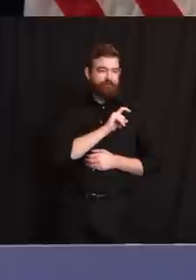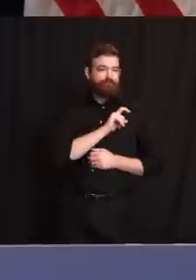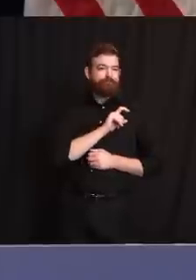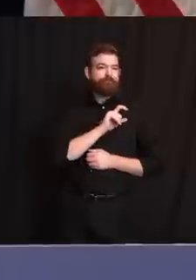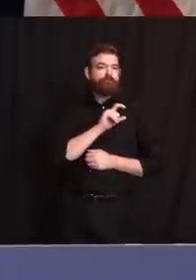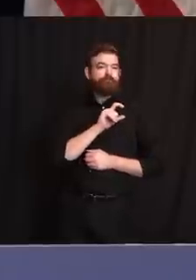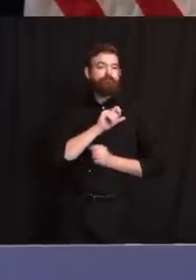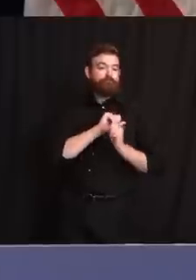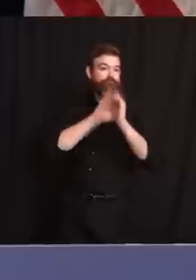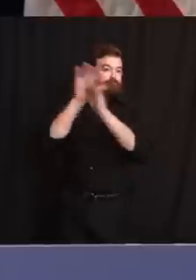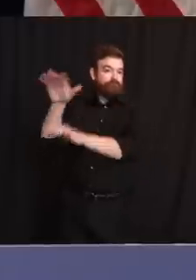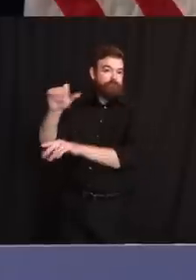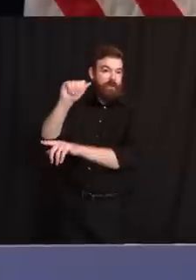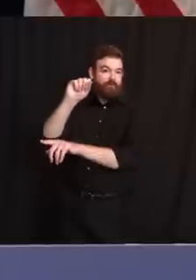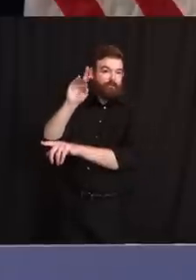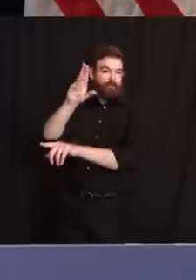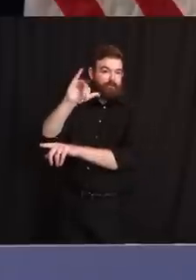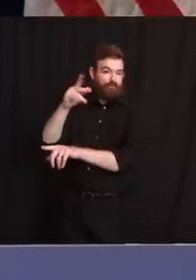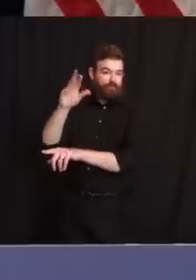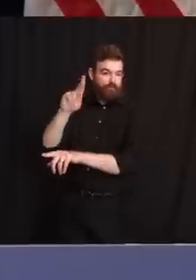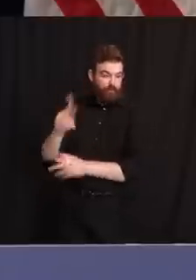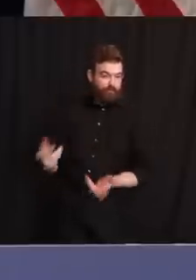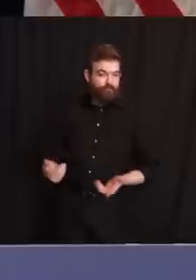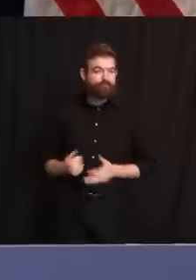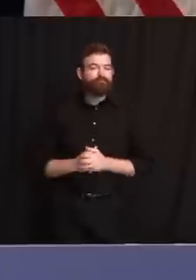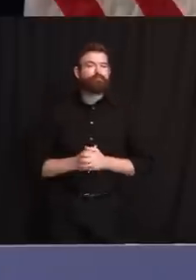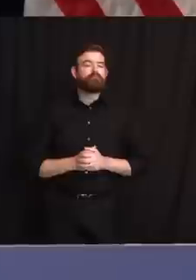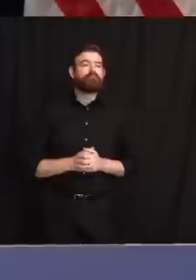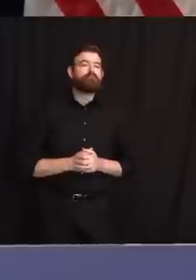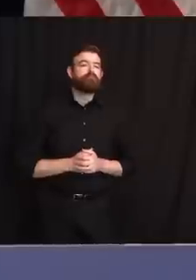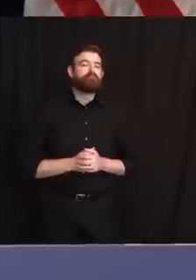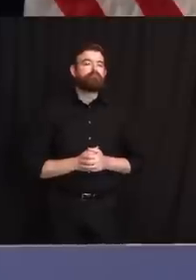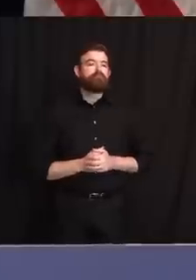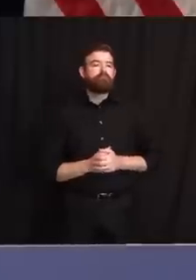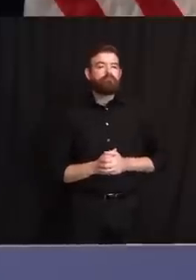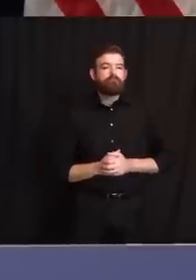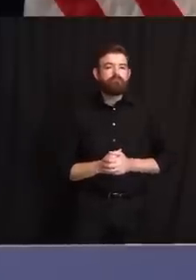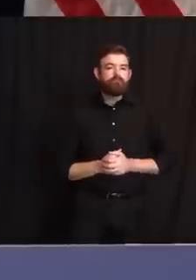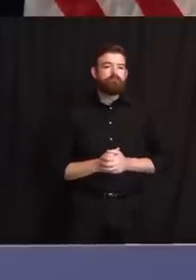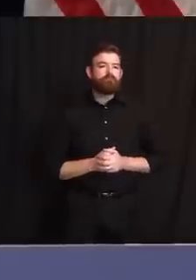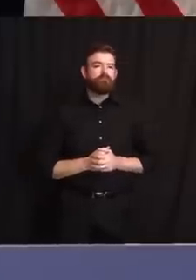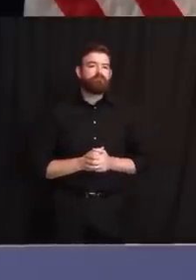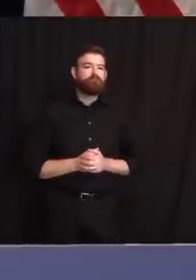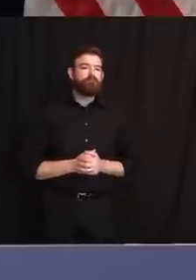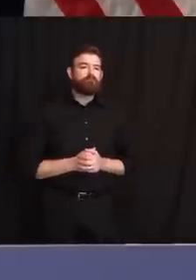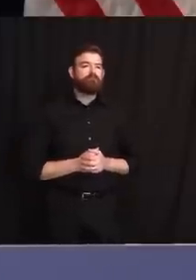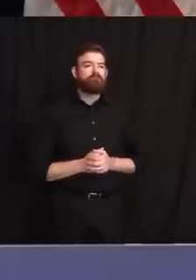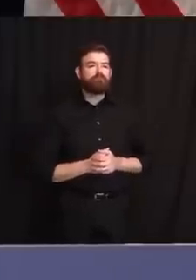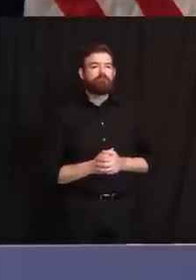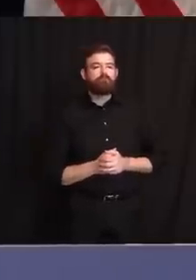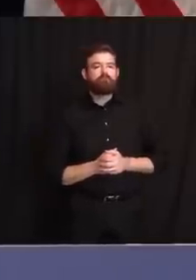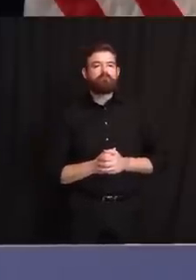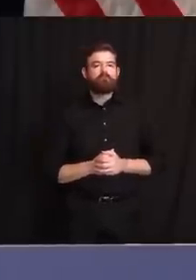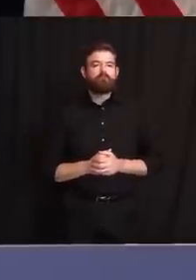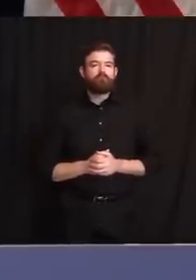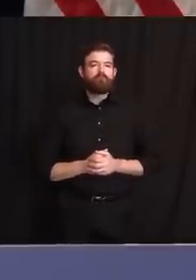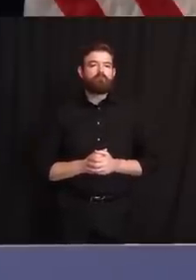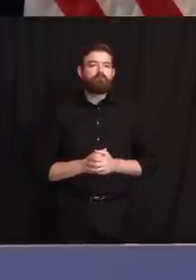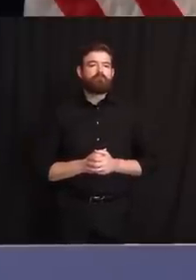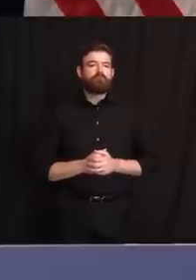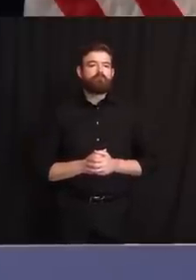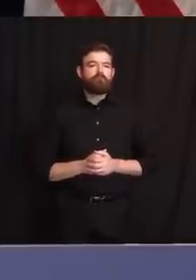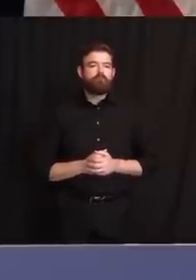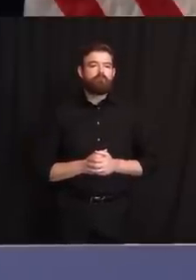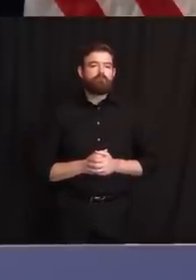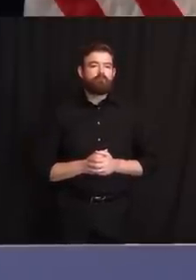So the circumstances would be that you're beyond, for whatever reason, you're beyond your capacity, beyond your ability to